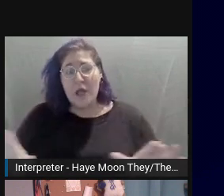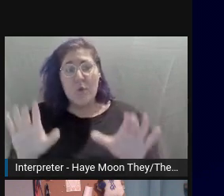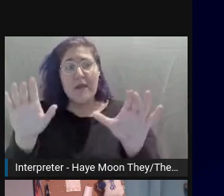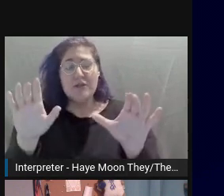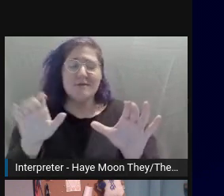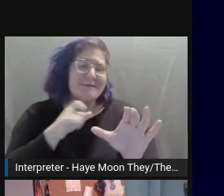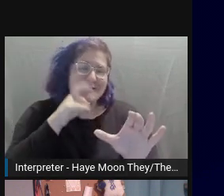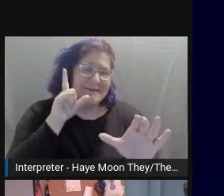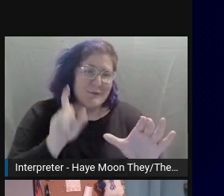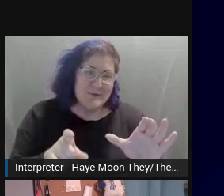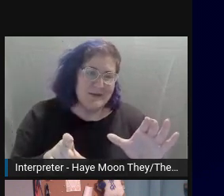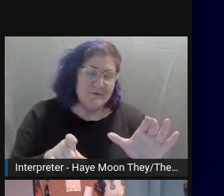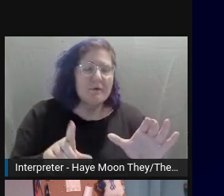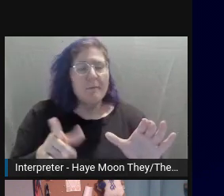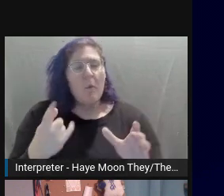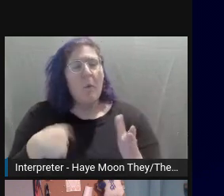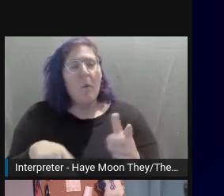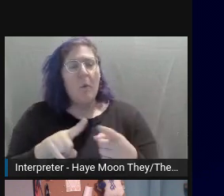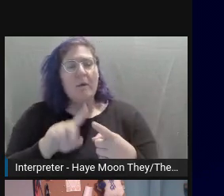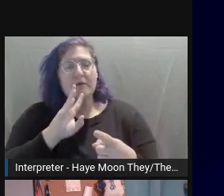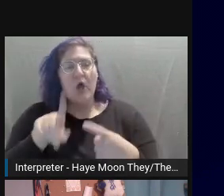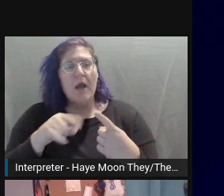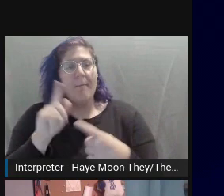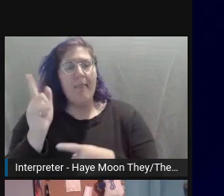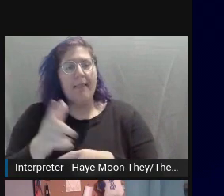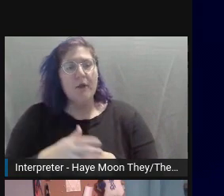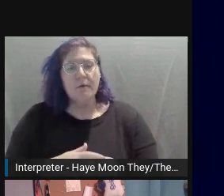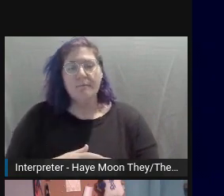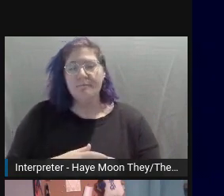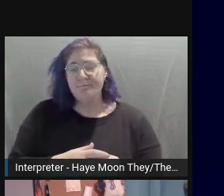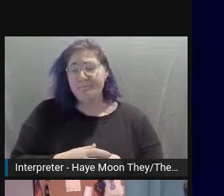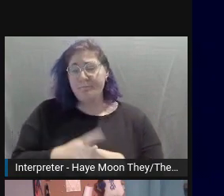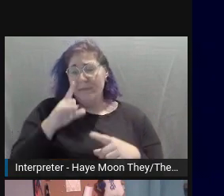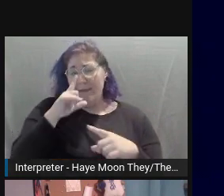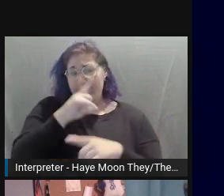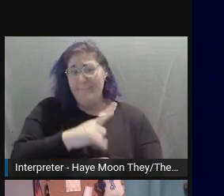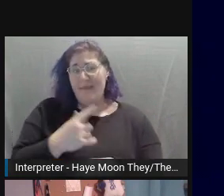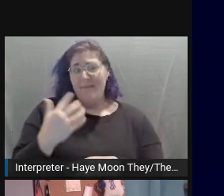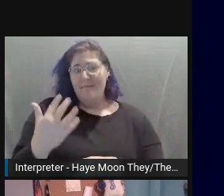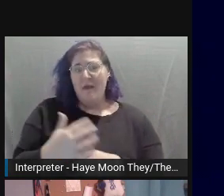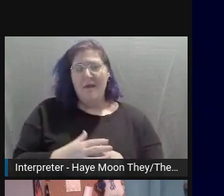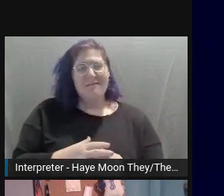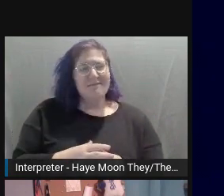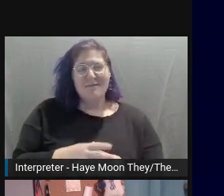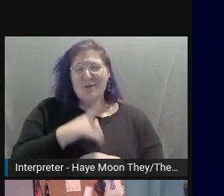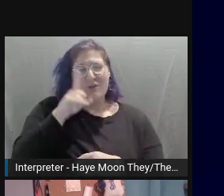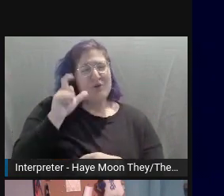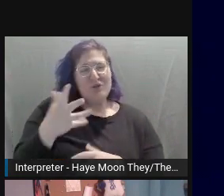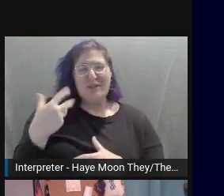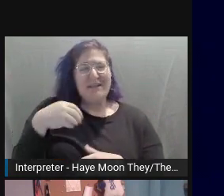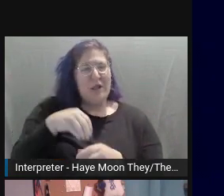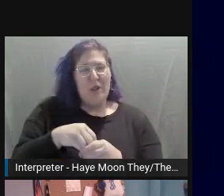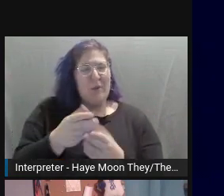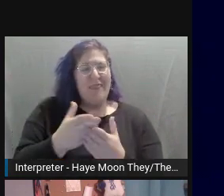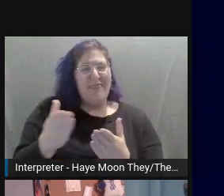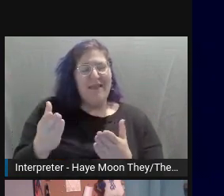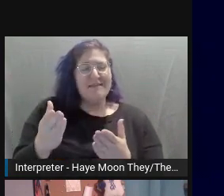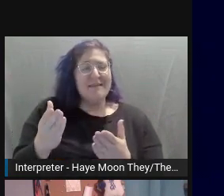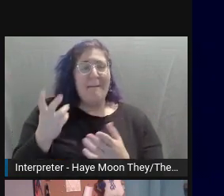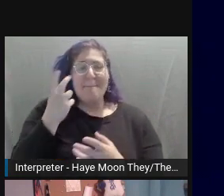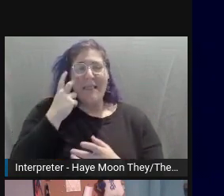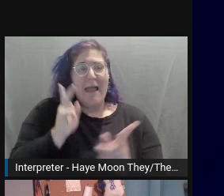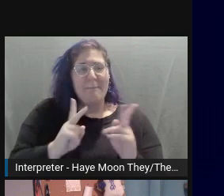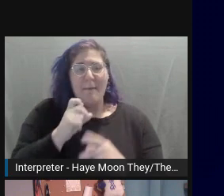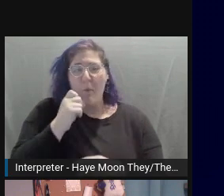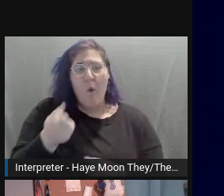Myth five, you shouldn't include descriptions only non-visually impaired people will understand, like color. This hot take is probably